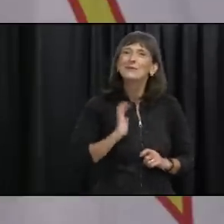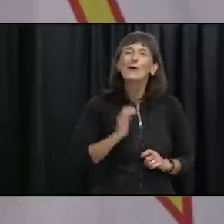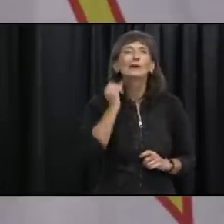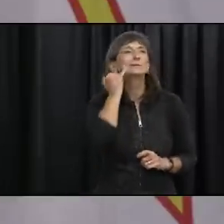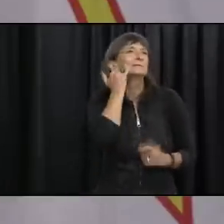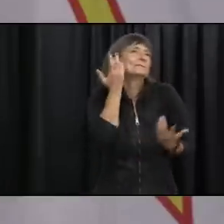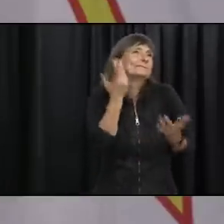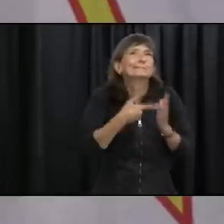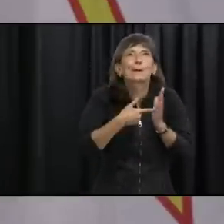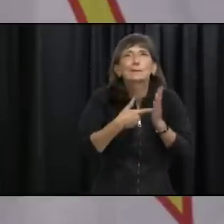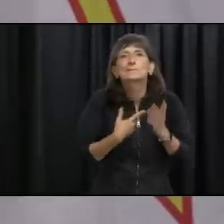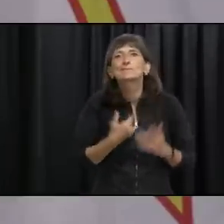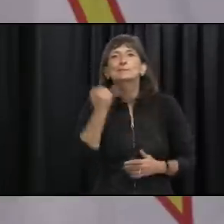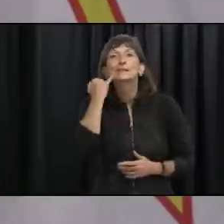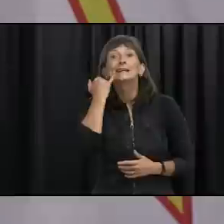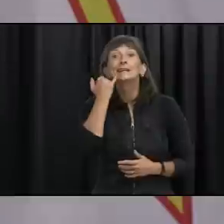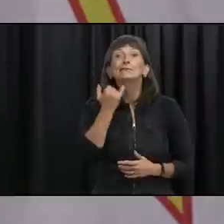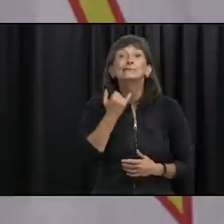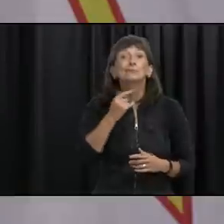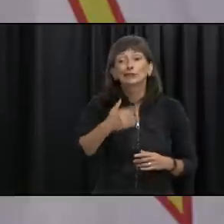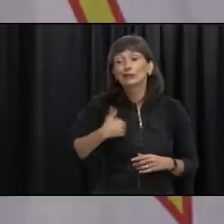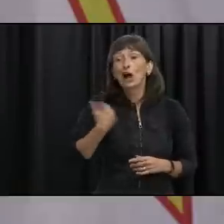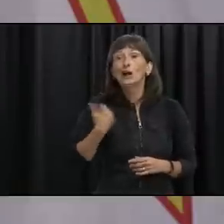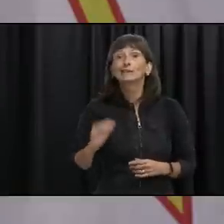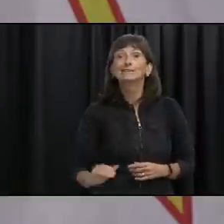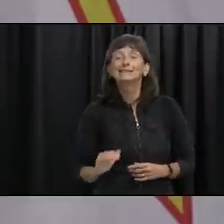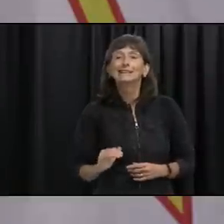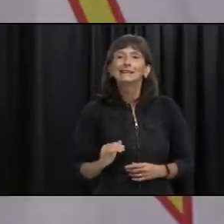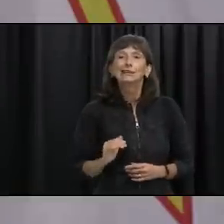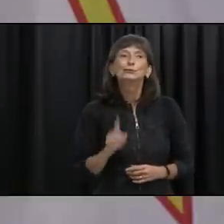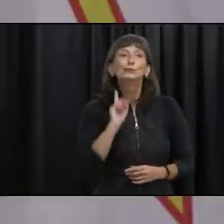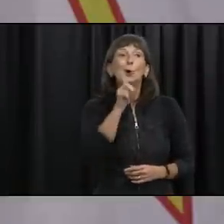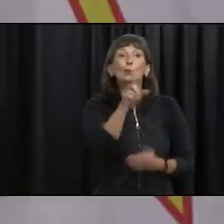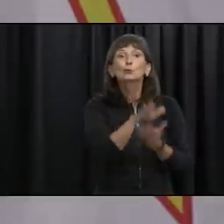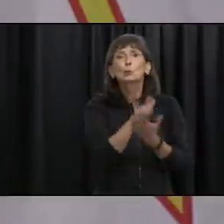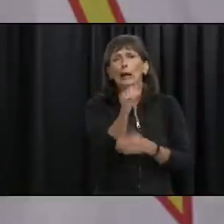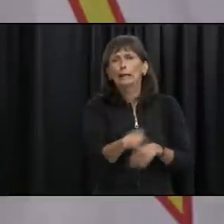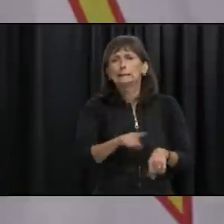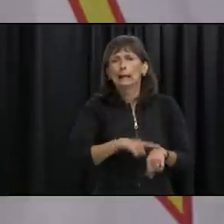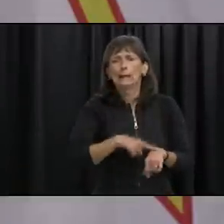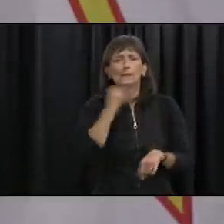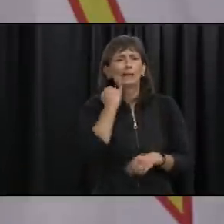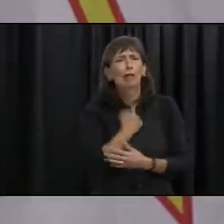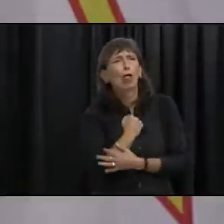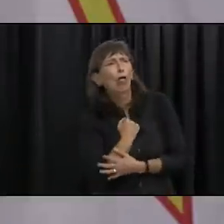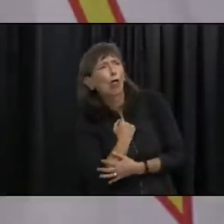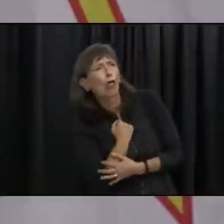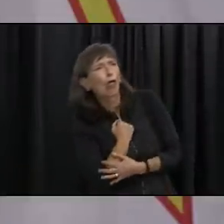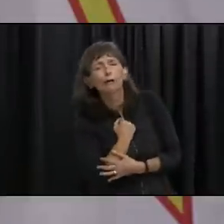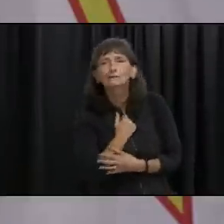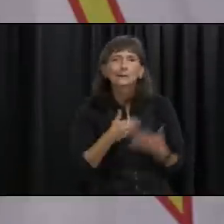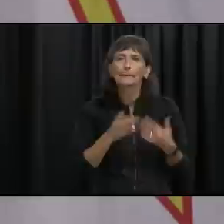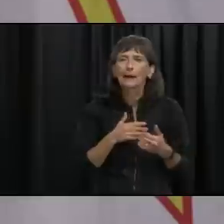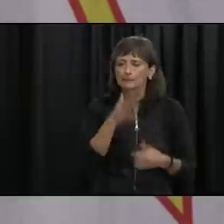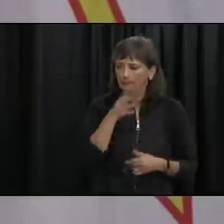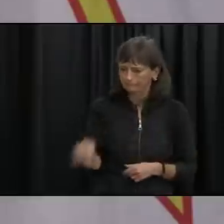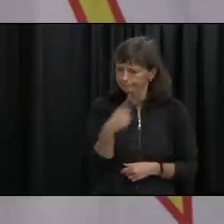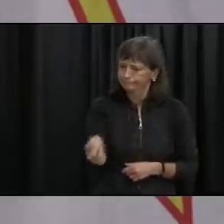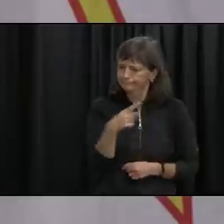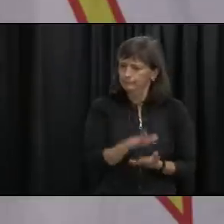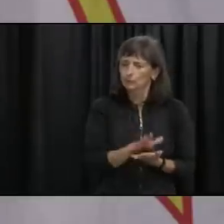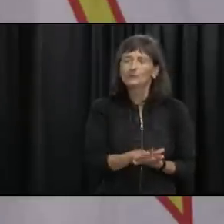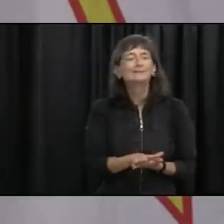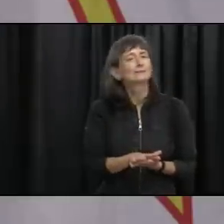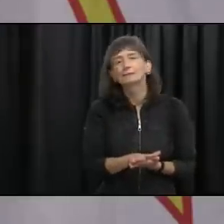school um with your arm hanging off and tucked close under your your other arm so but those are not the days anymore and we really